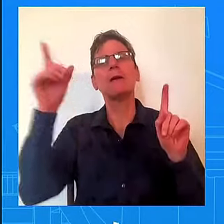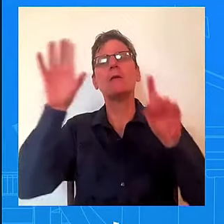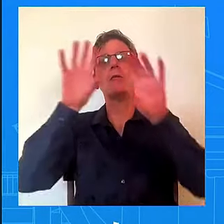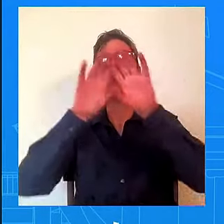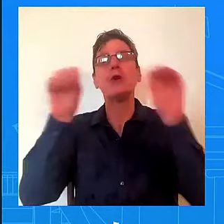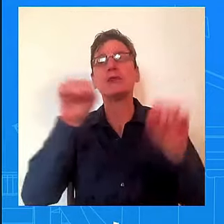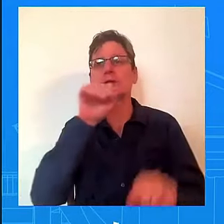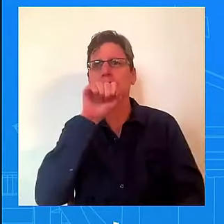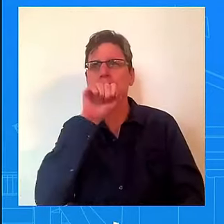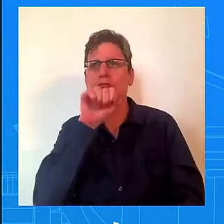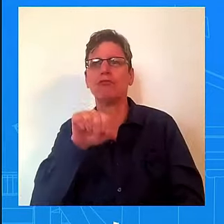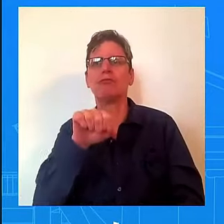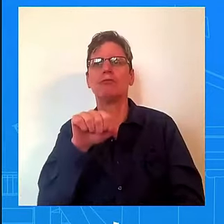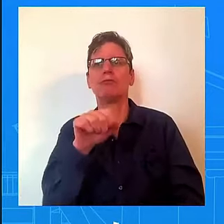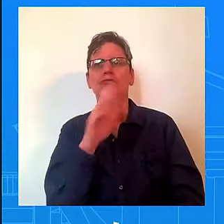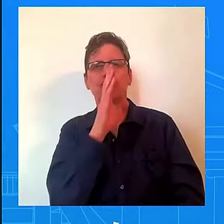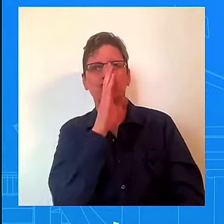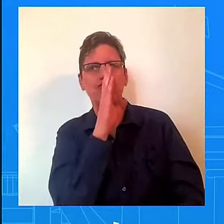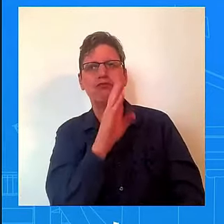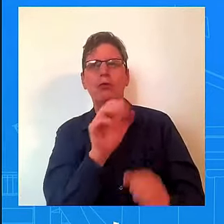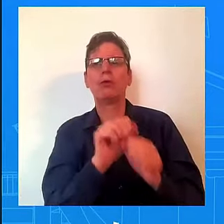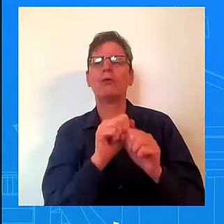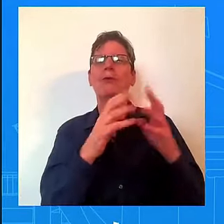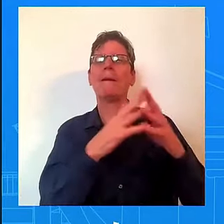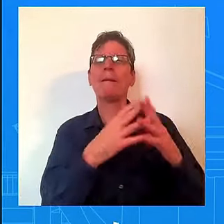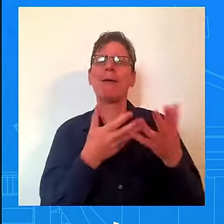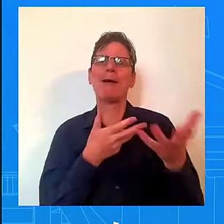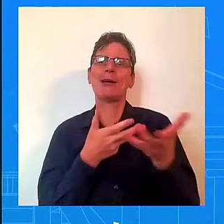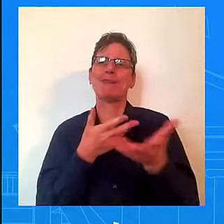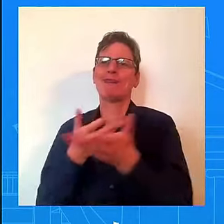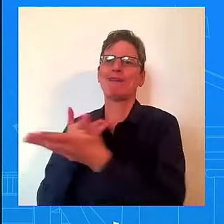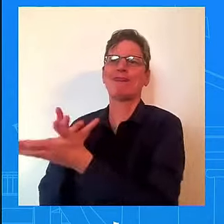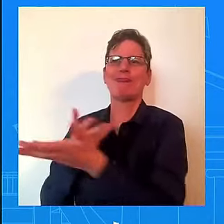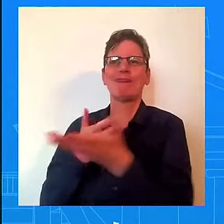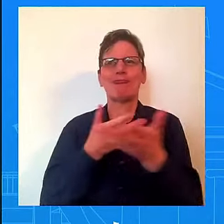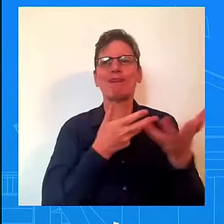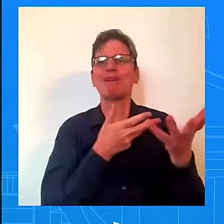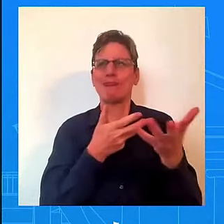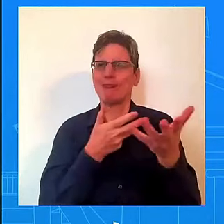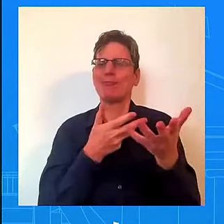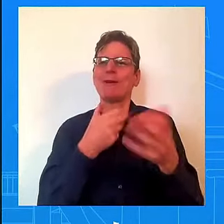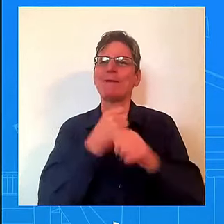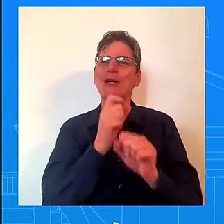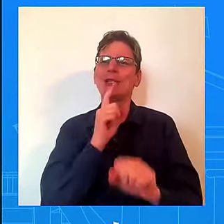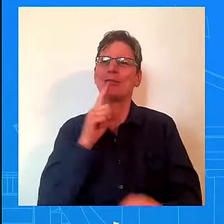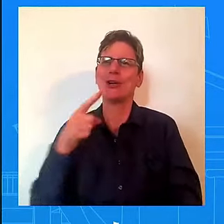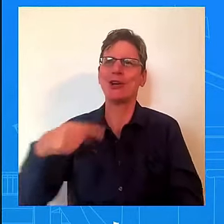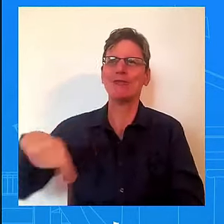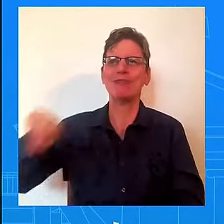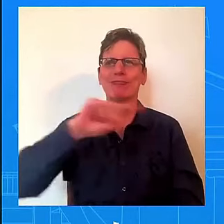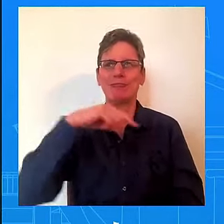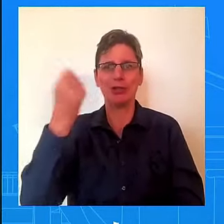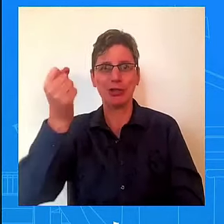also making sure that news gets there, right, that gets there about what this administration has done and what we will continue to do in